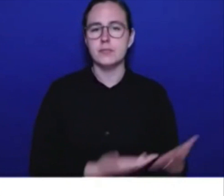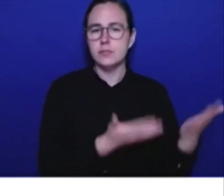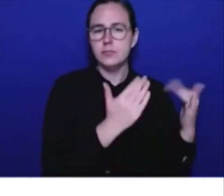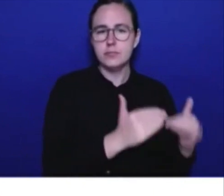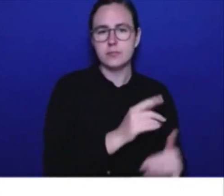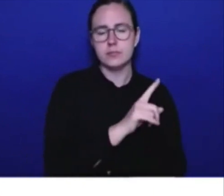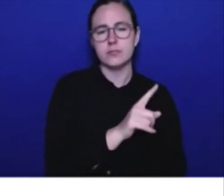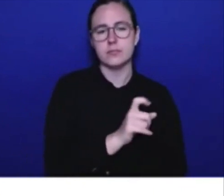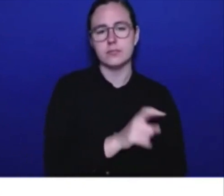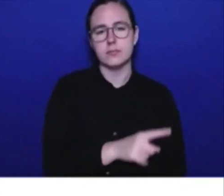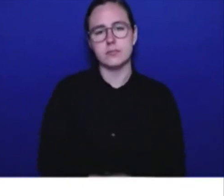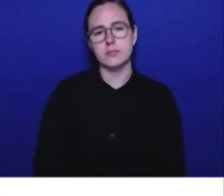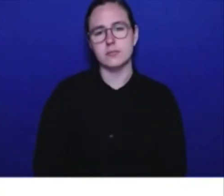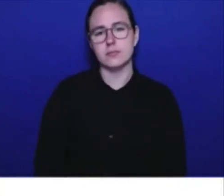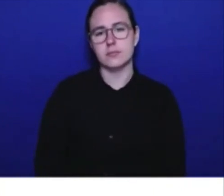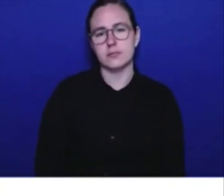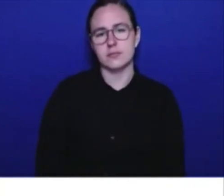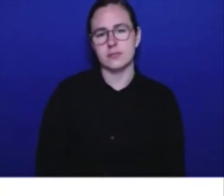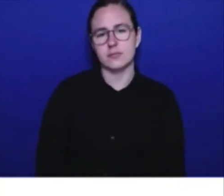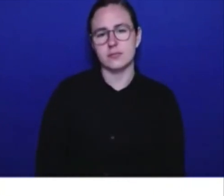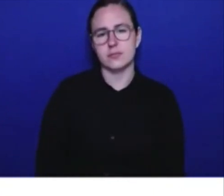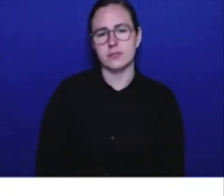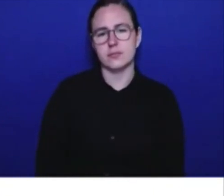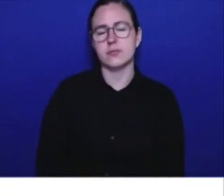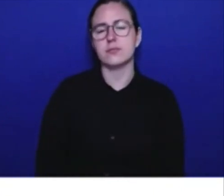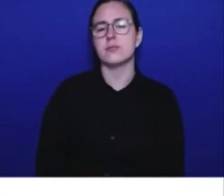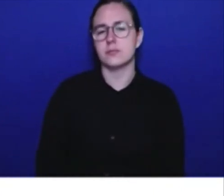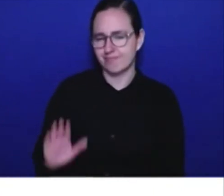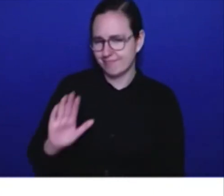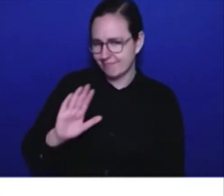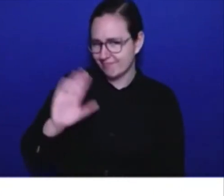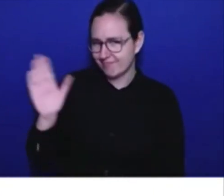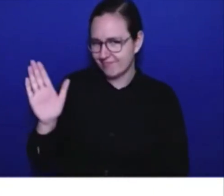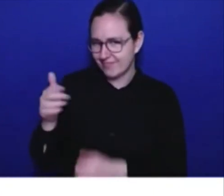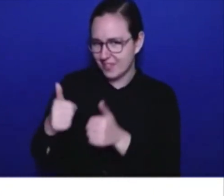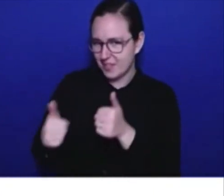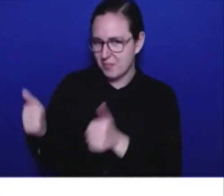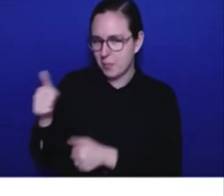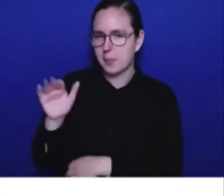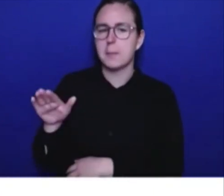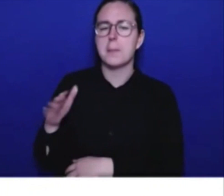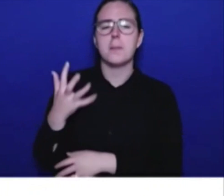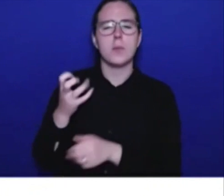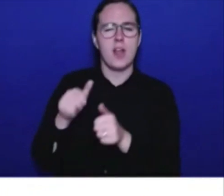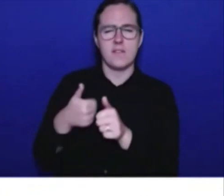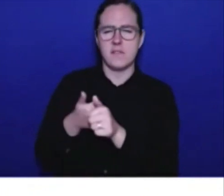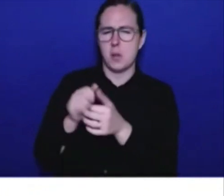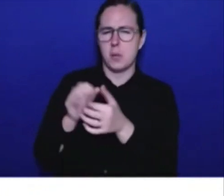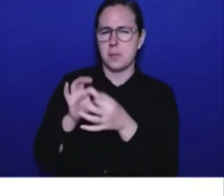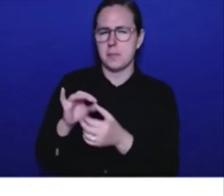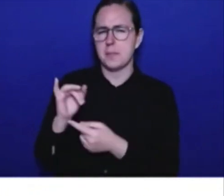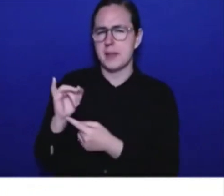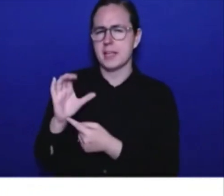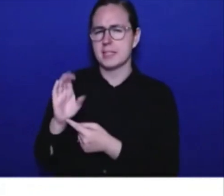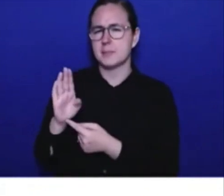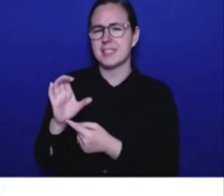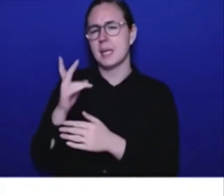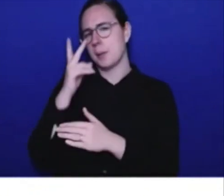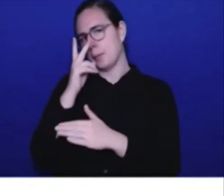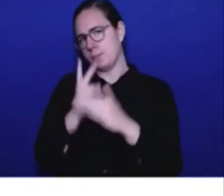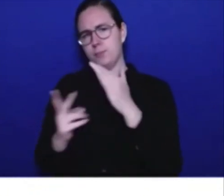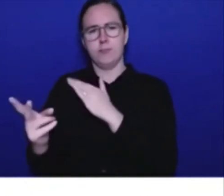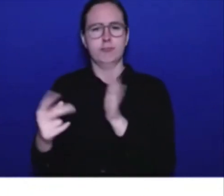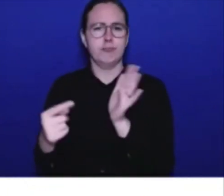Hi, Premier. Just to follow on that, ICBC is projected to lose $298 million. This year